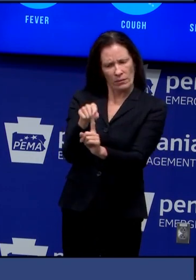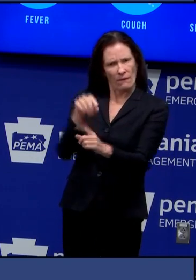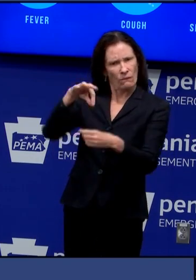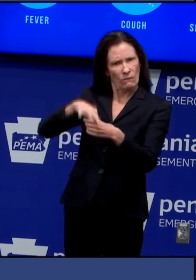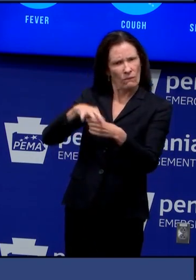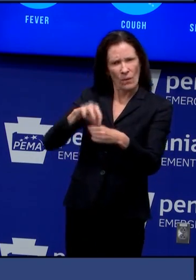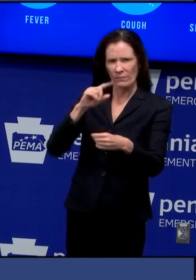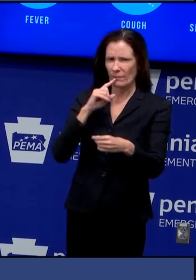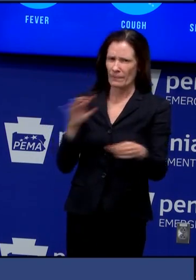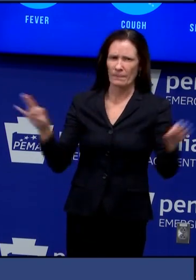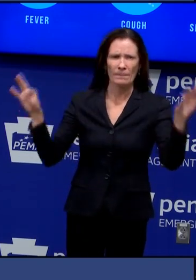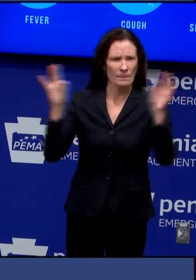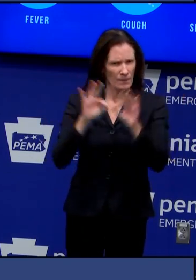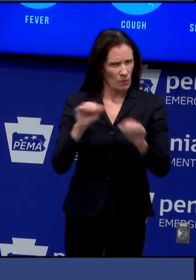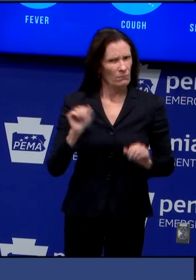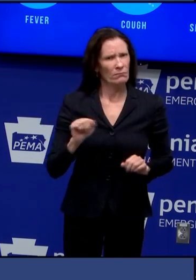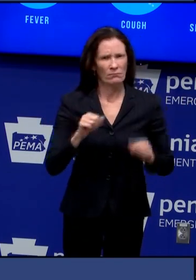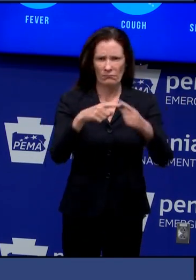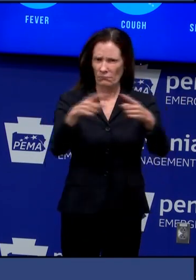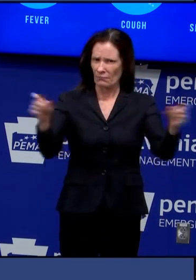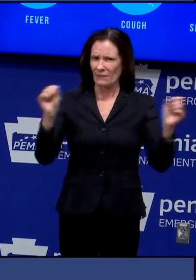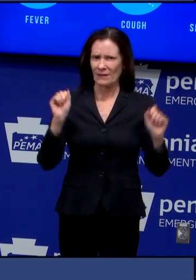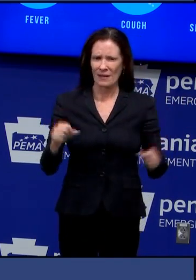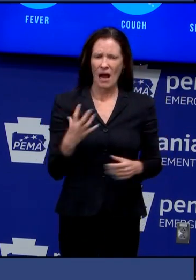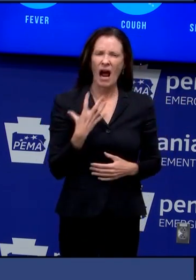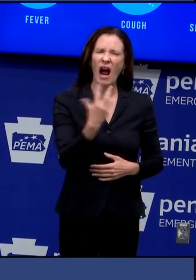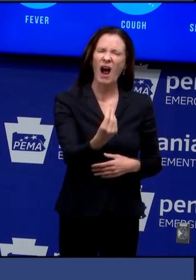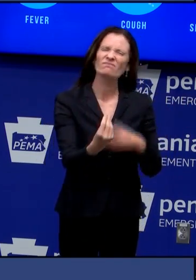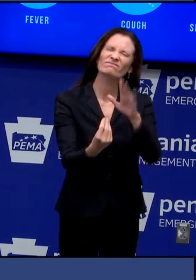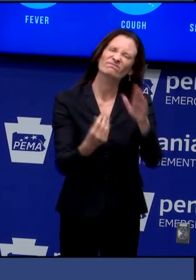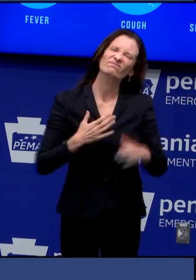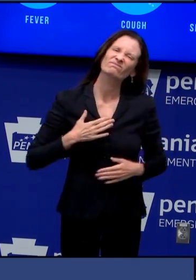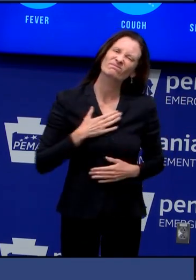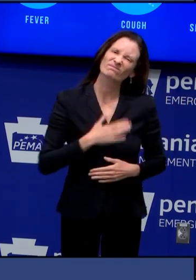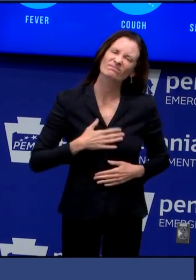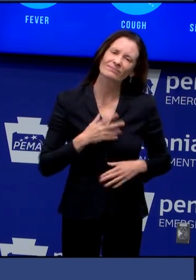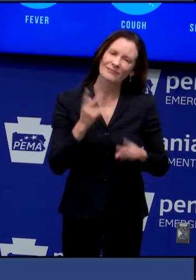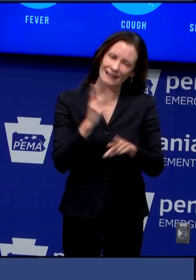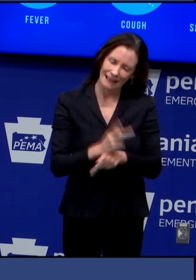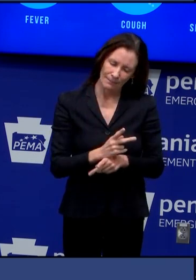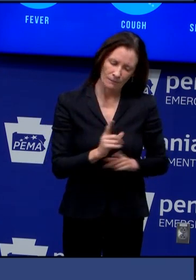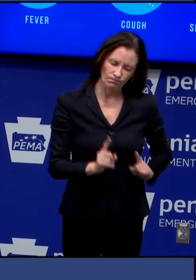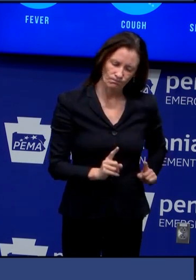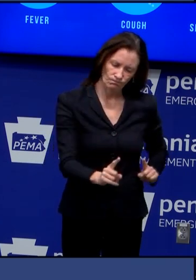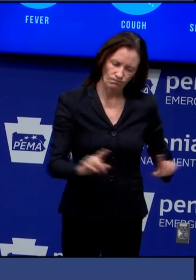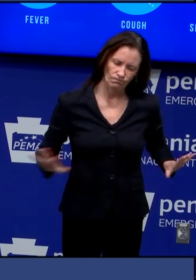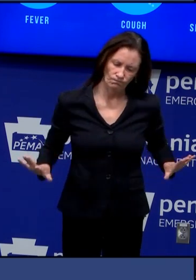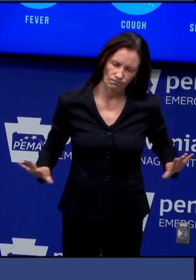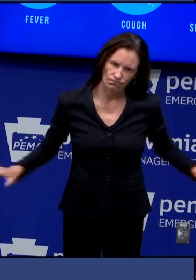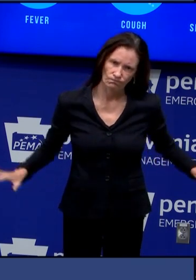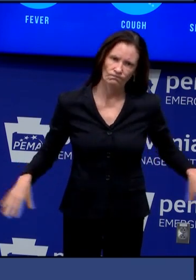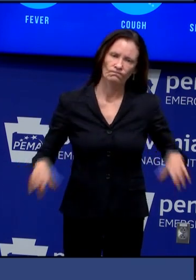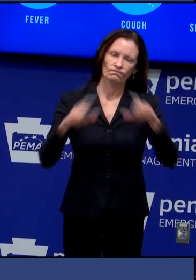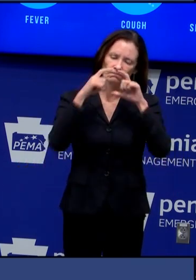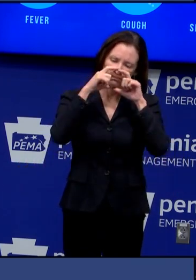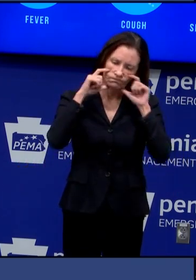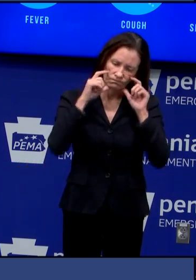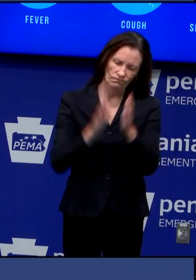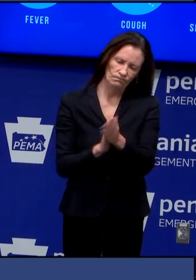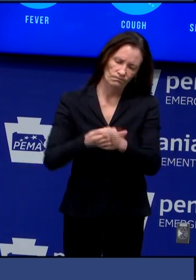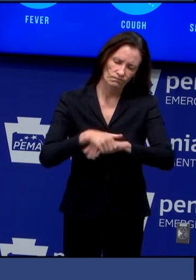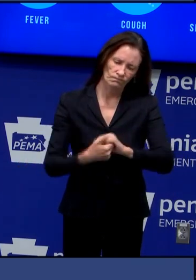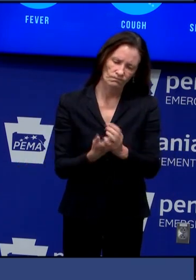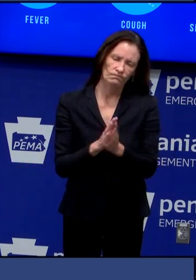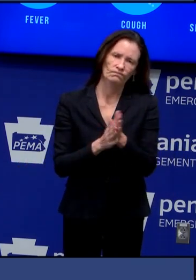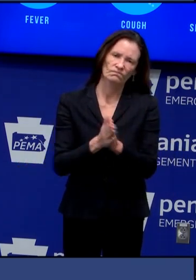home exercise proper social distancing wear masks do everything that's in place for the coven 19 emergency